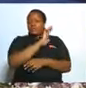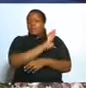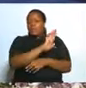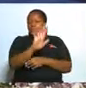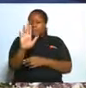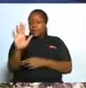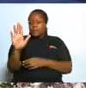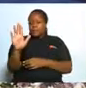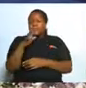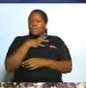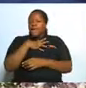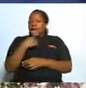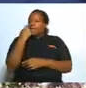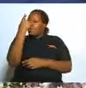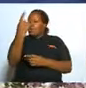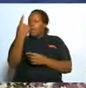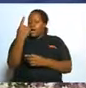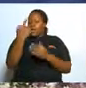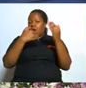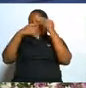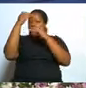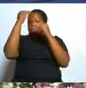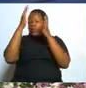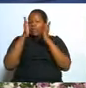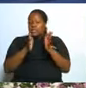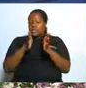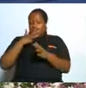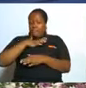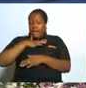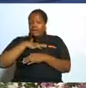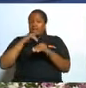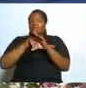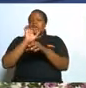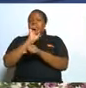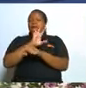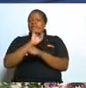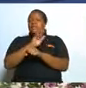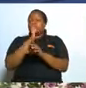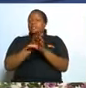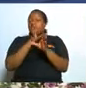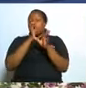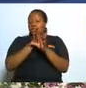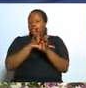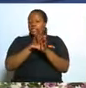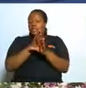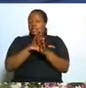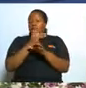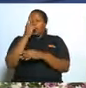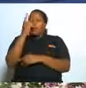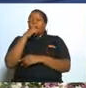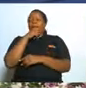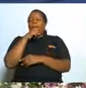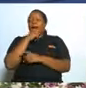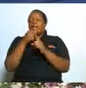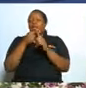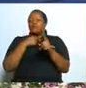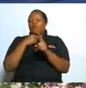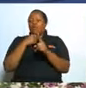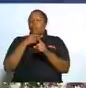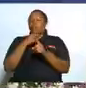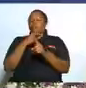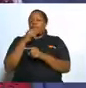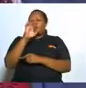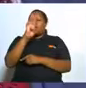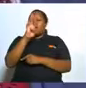you know one of my professors on counseling psychology is a man from uh brazil